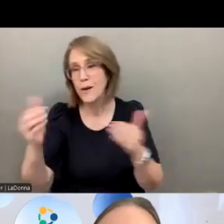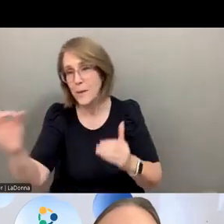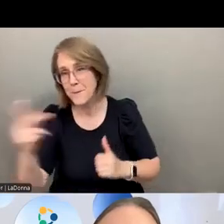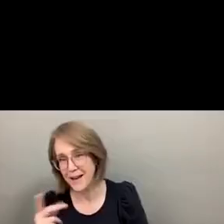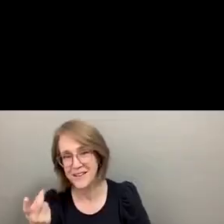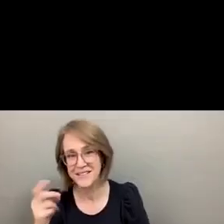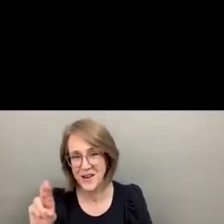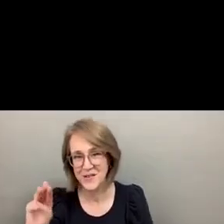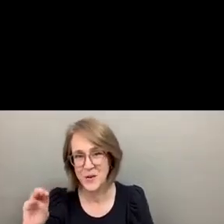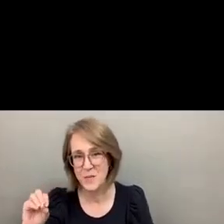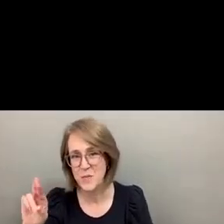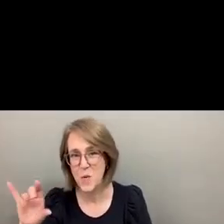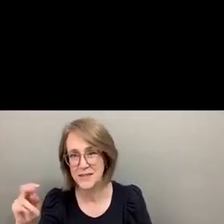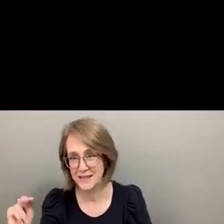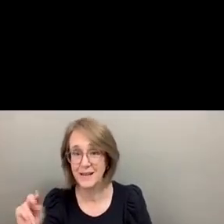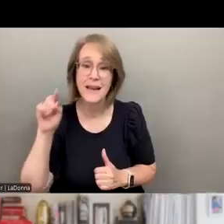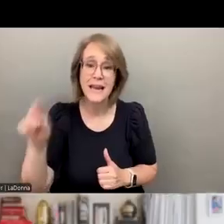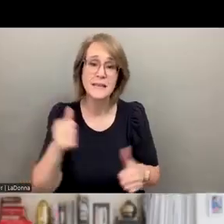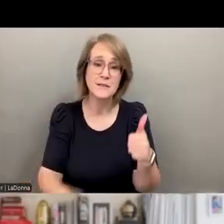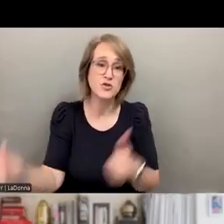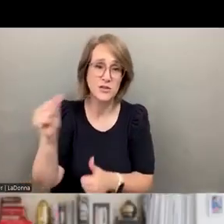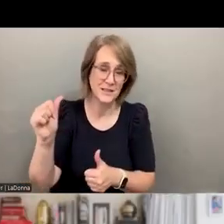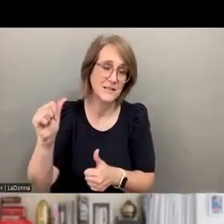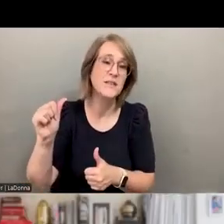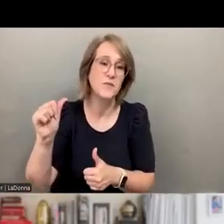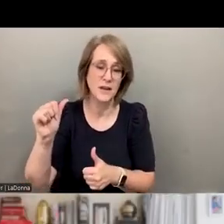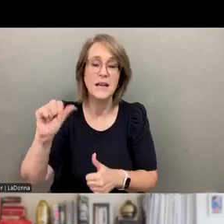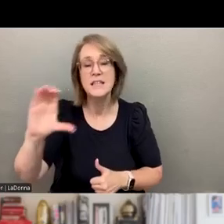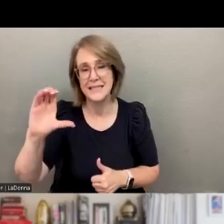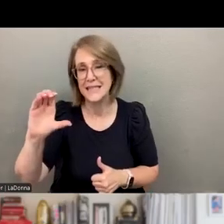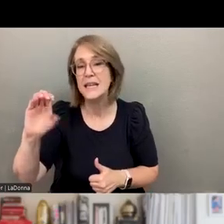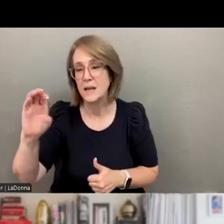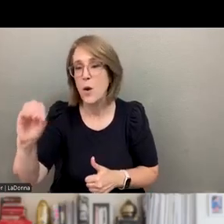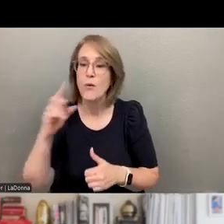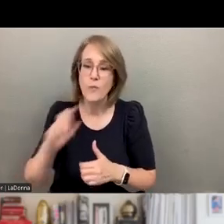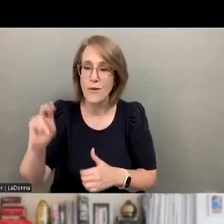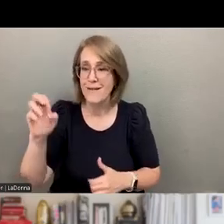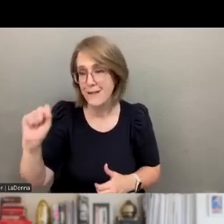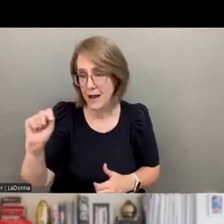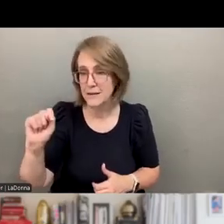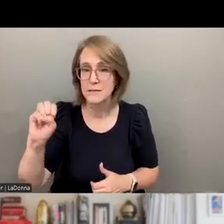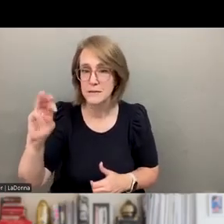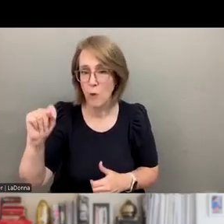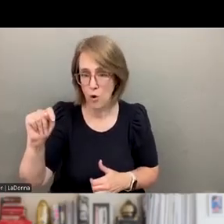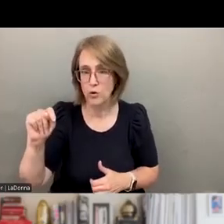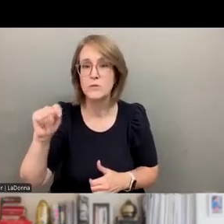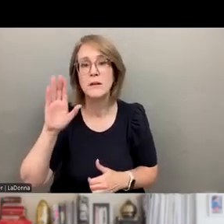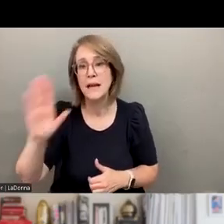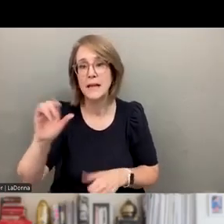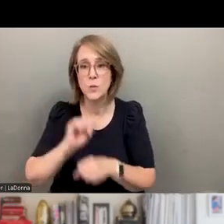Dr. Morrison. He has served as the chief clinical officer for NetSmart Technologies and the CEO of Centerstone Research